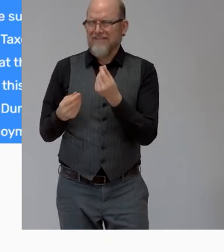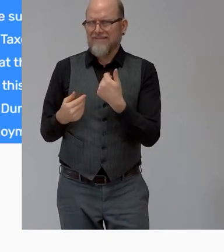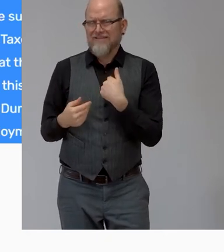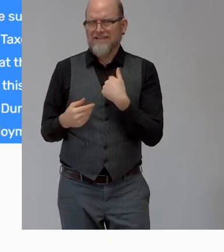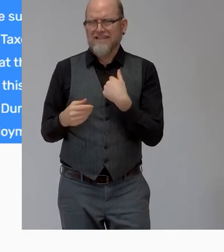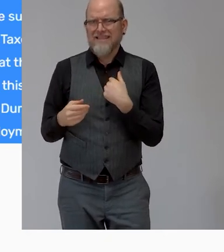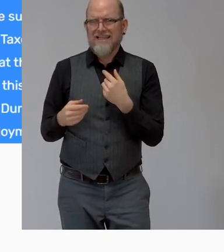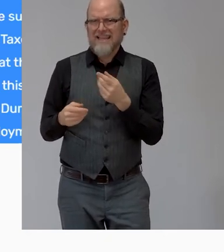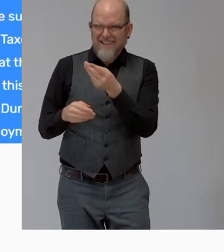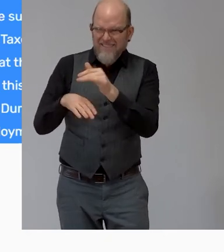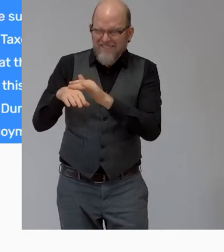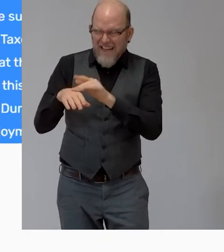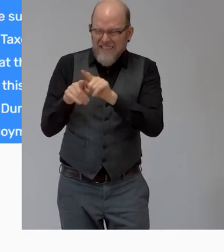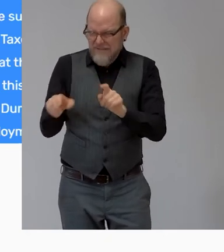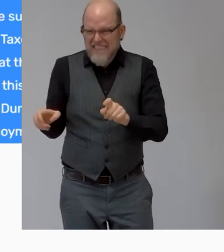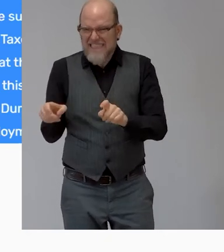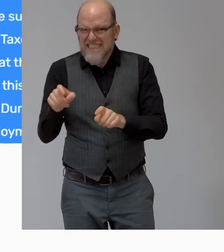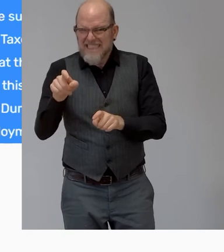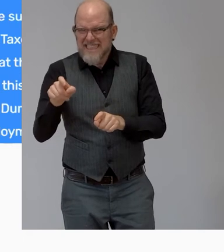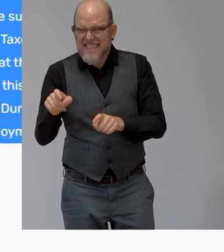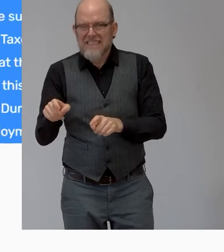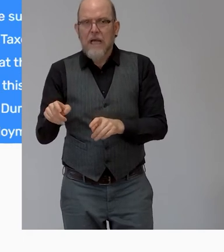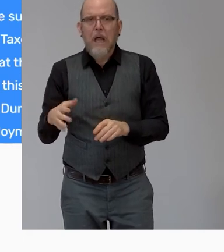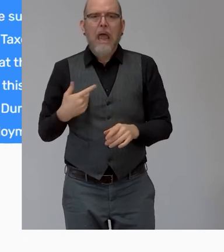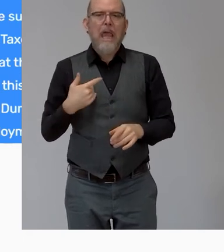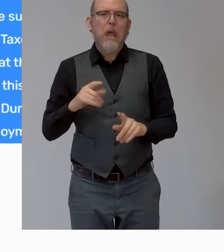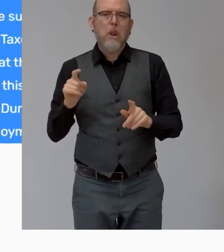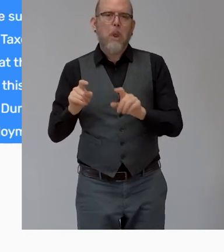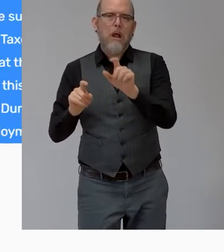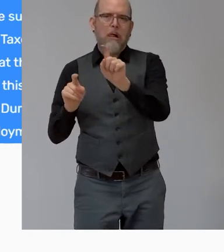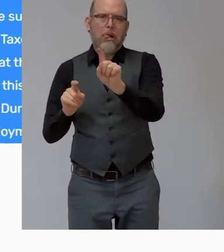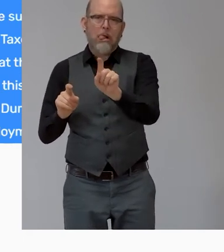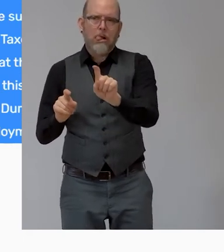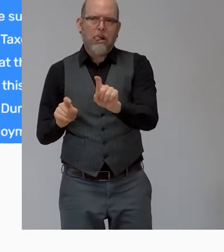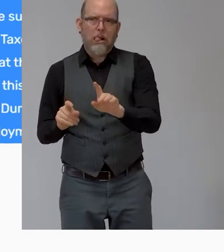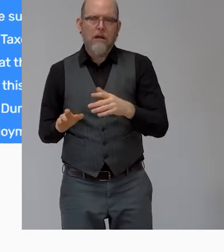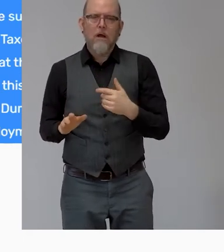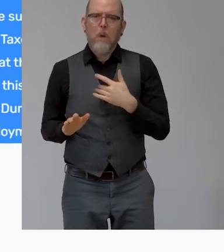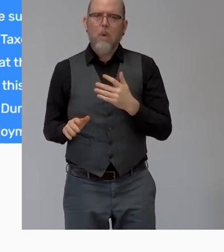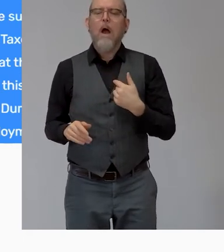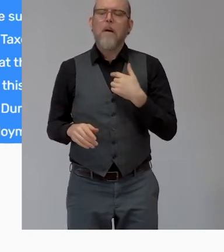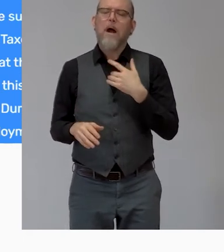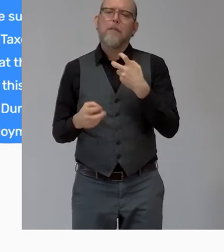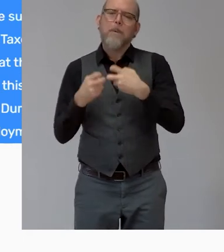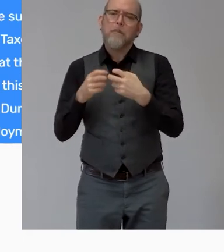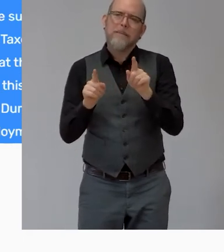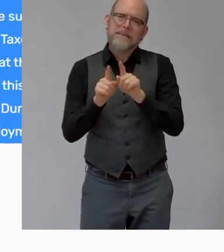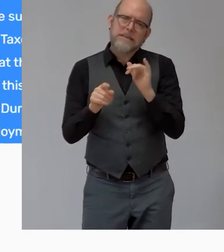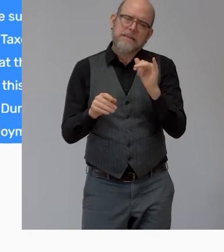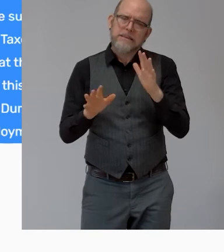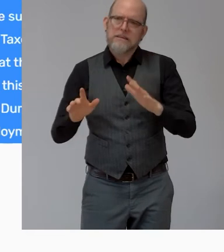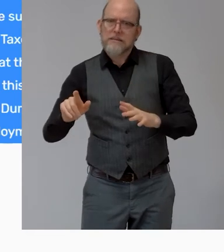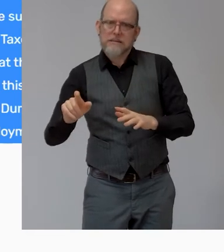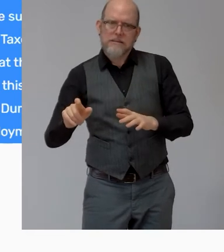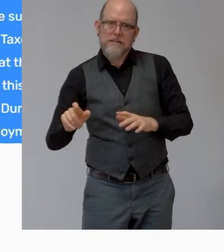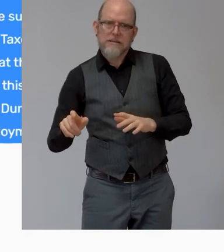personally uh i don't have much uh shaking but it's very similar uh i uh can't really use uh my my good